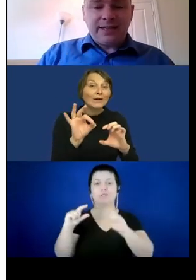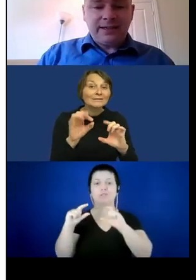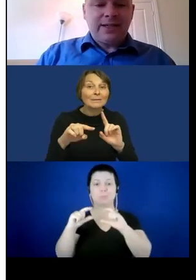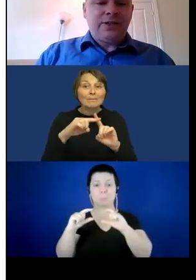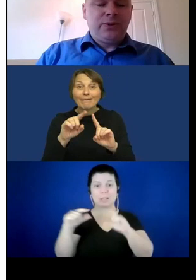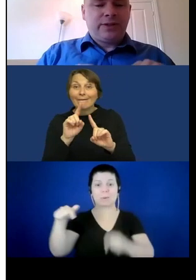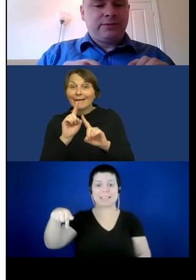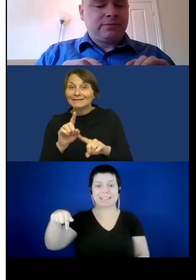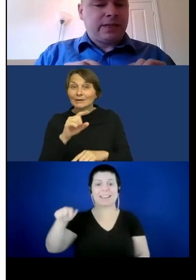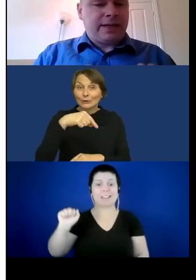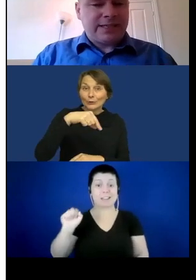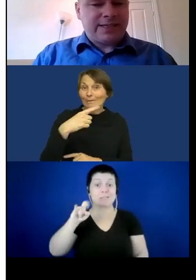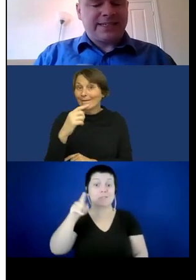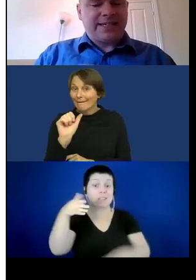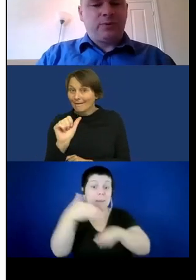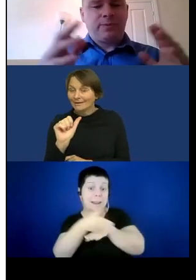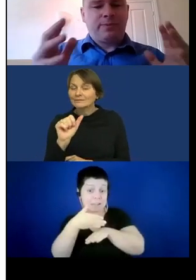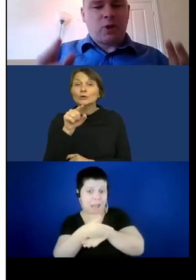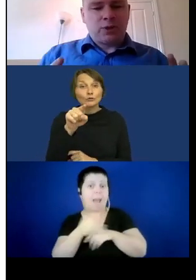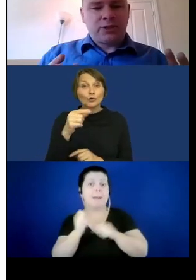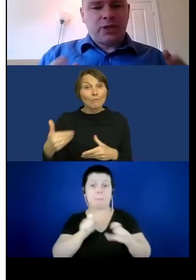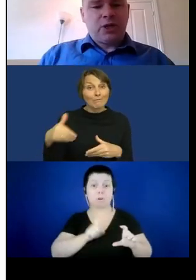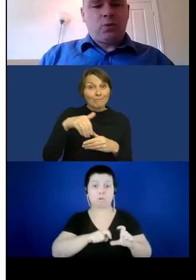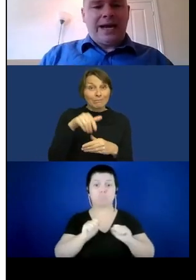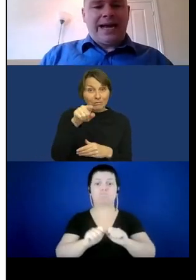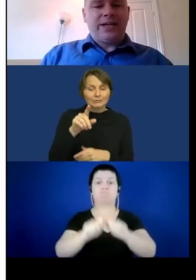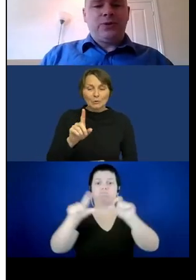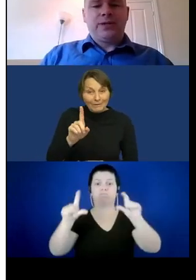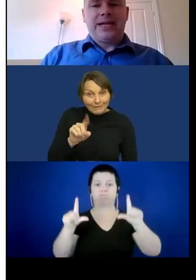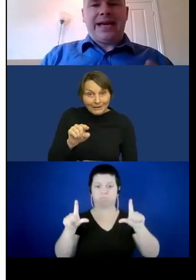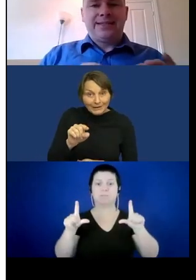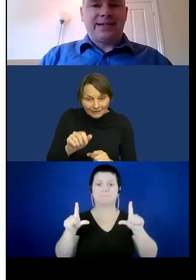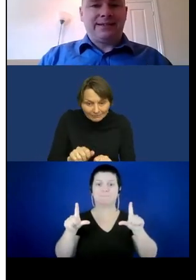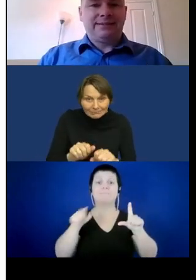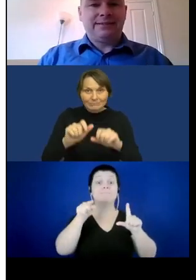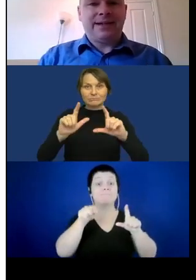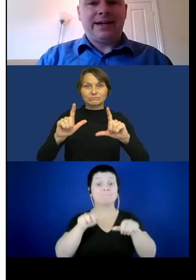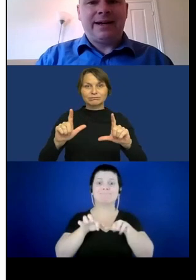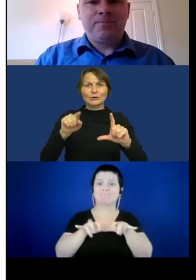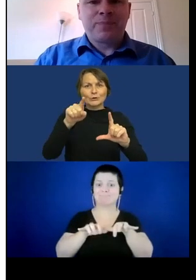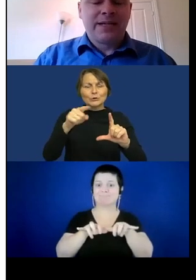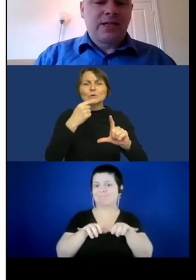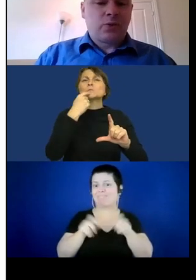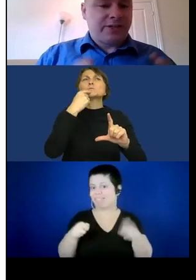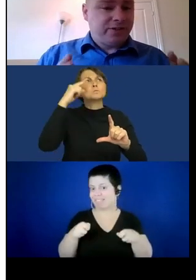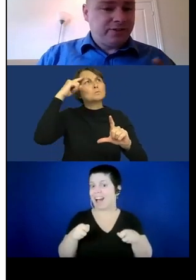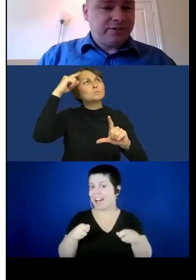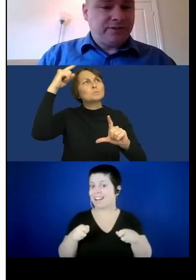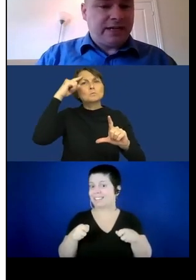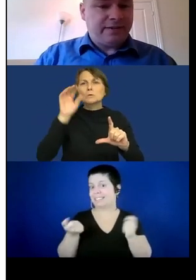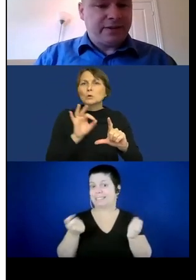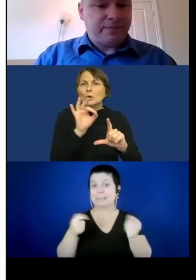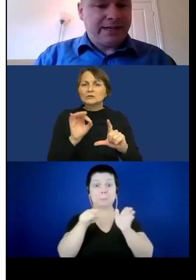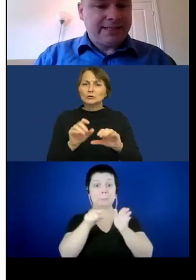attendee you can press that and it will bring up a box where you can enter questions